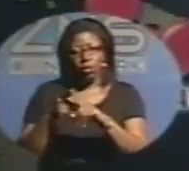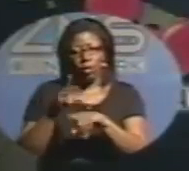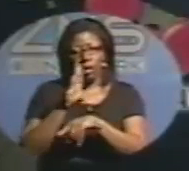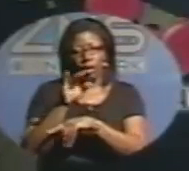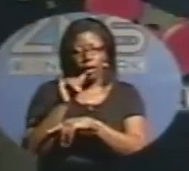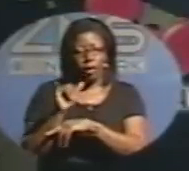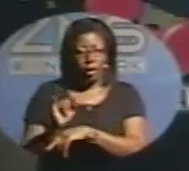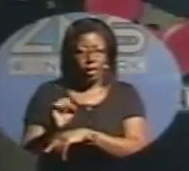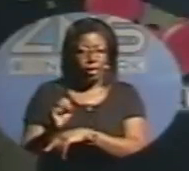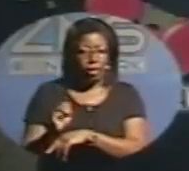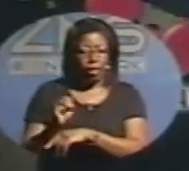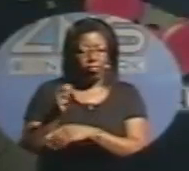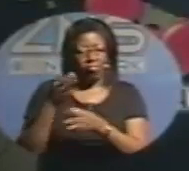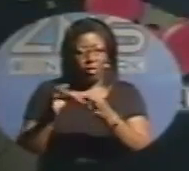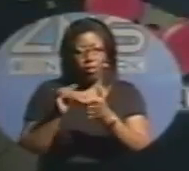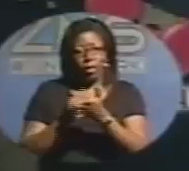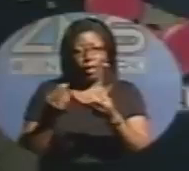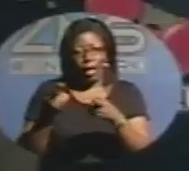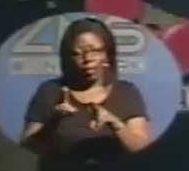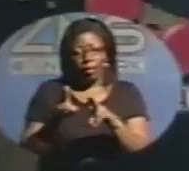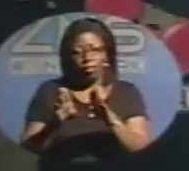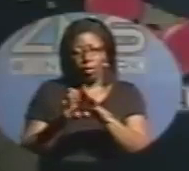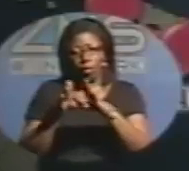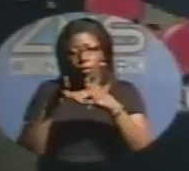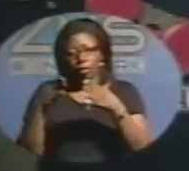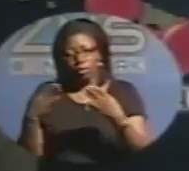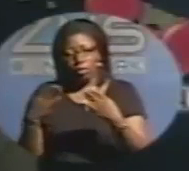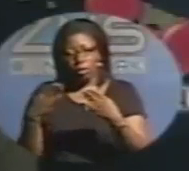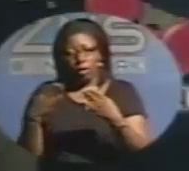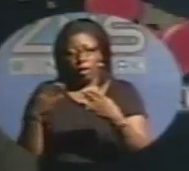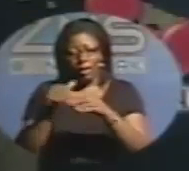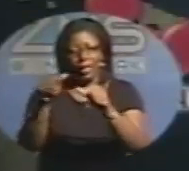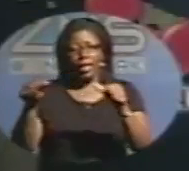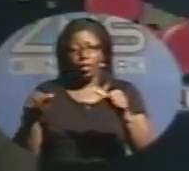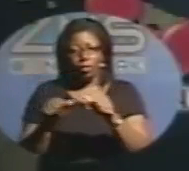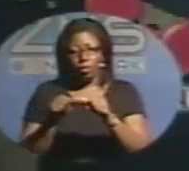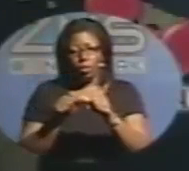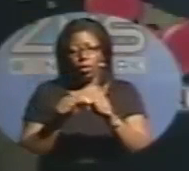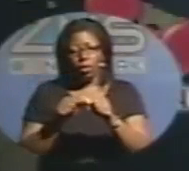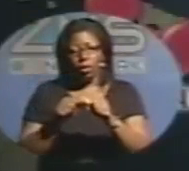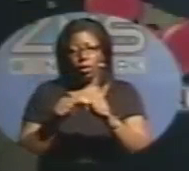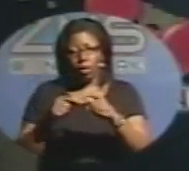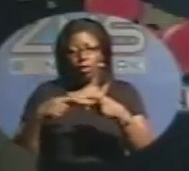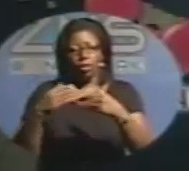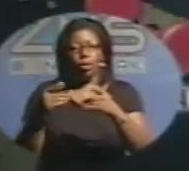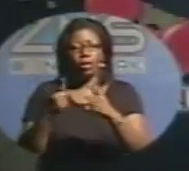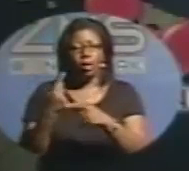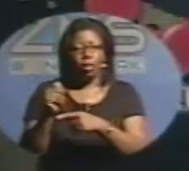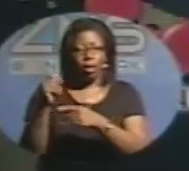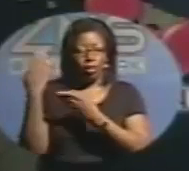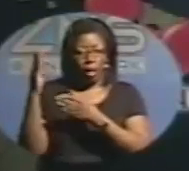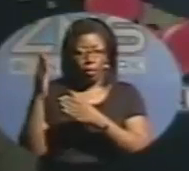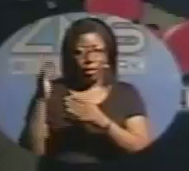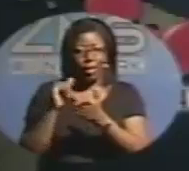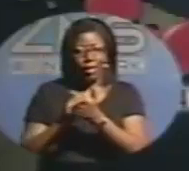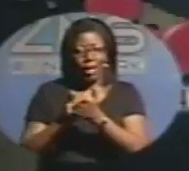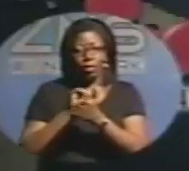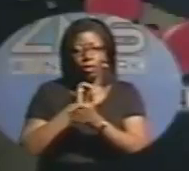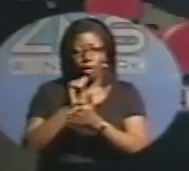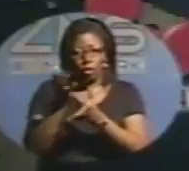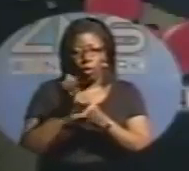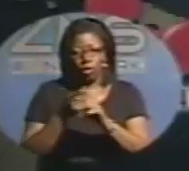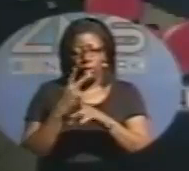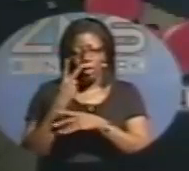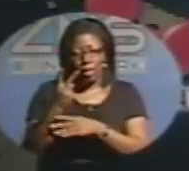Should that happen, it will open a window right over the Bahamas for curvature towards the northwest. That we certainly would not want to see,